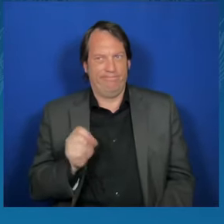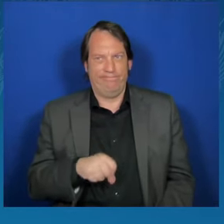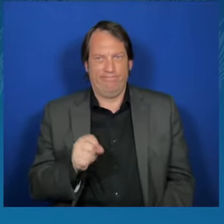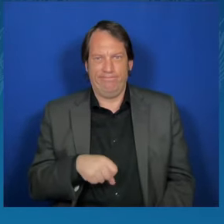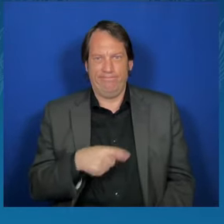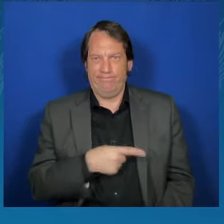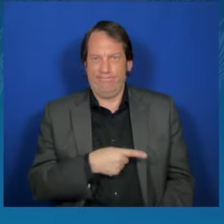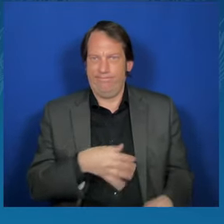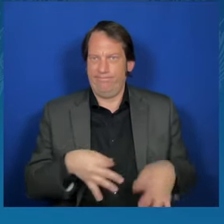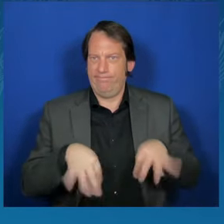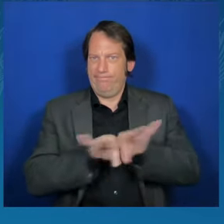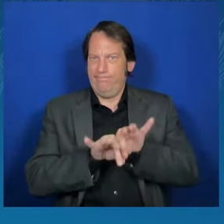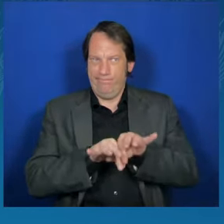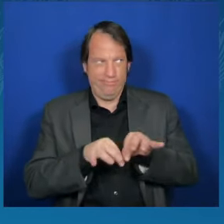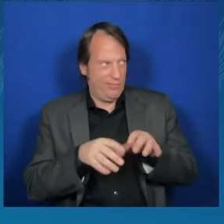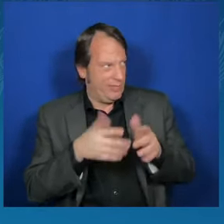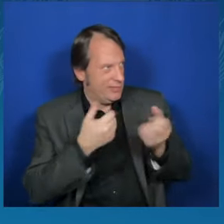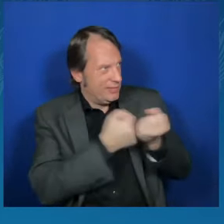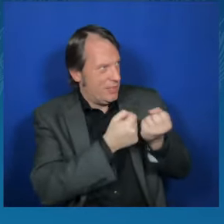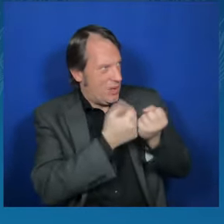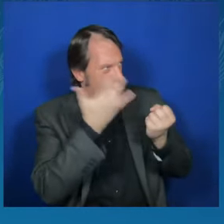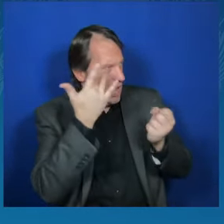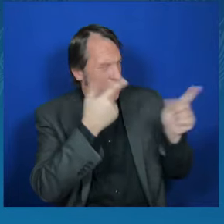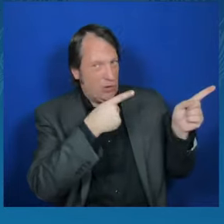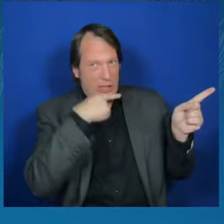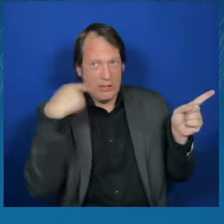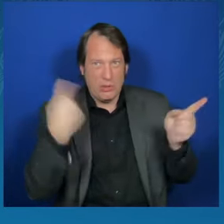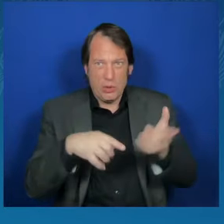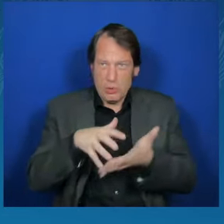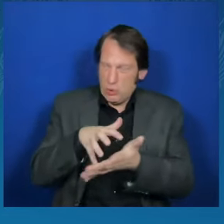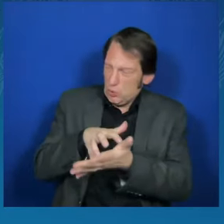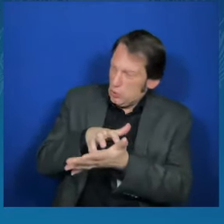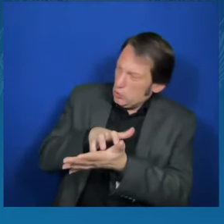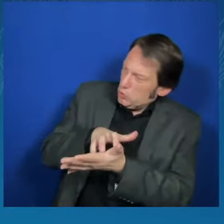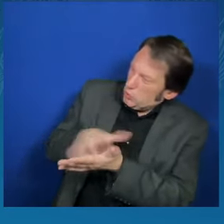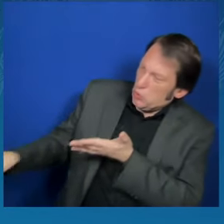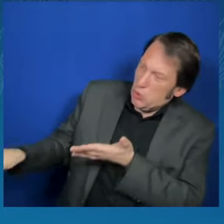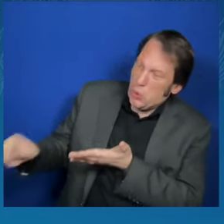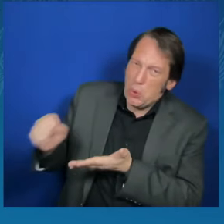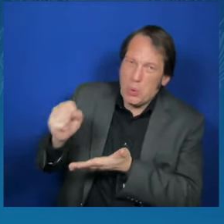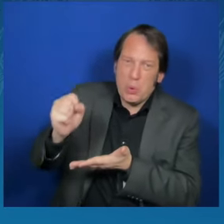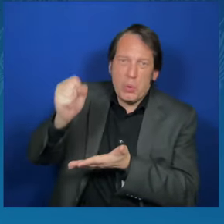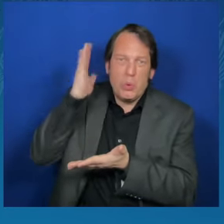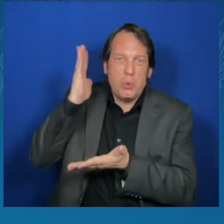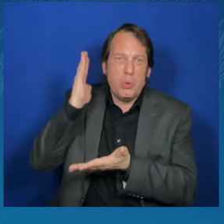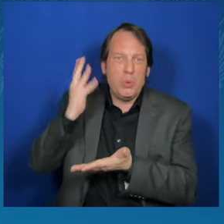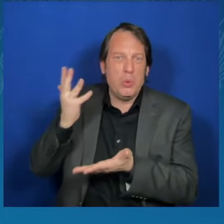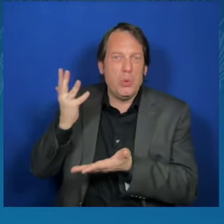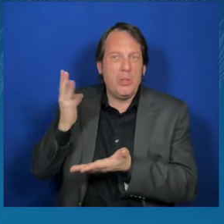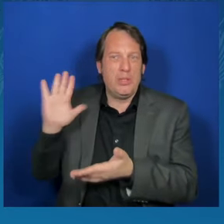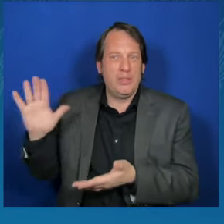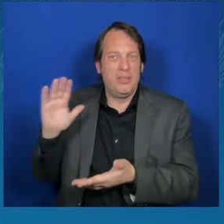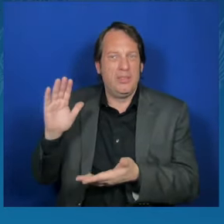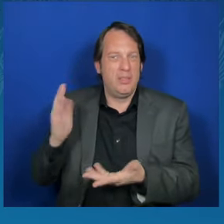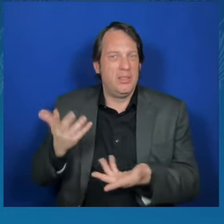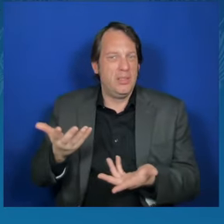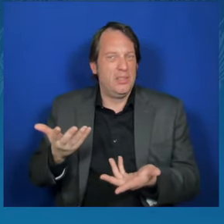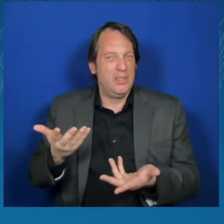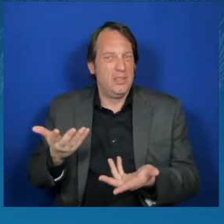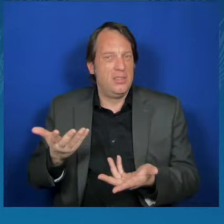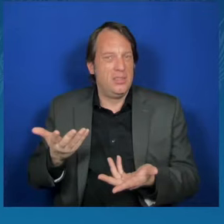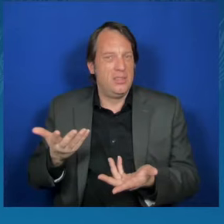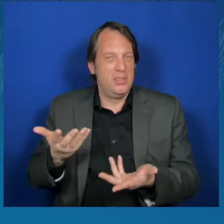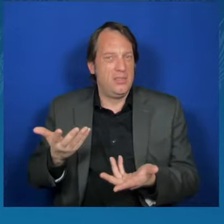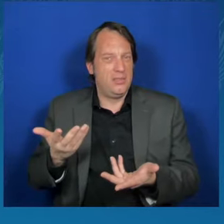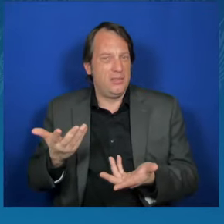of Moscow's aggression and that there must be a response. That includes standing by our friends